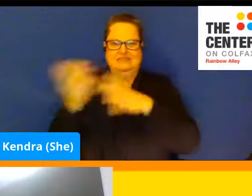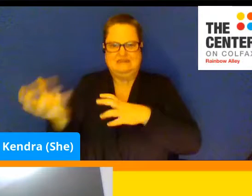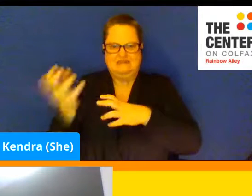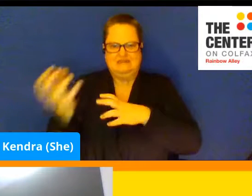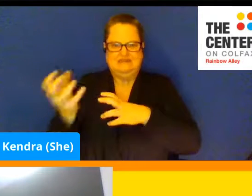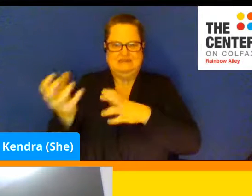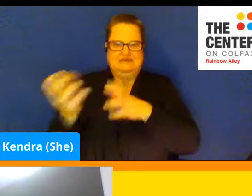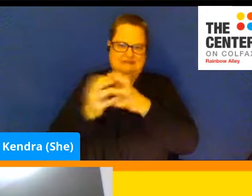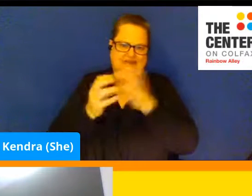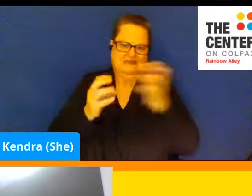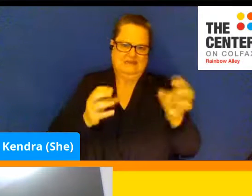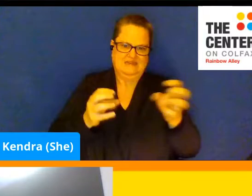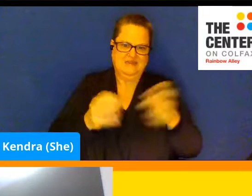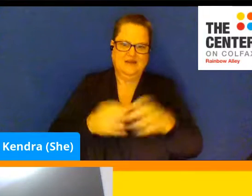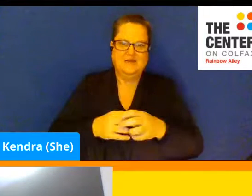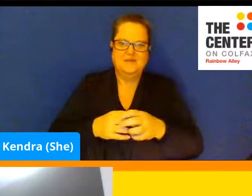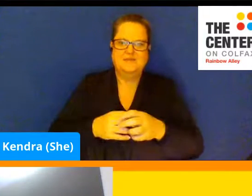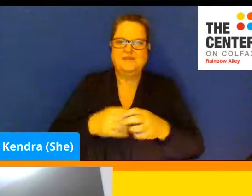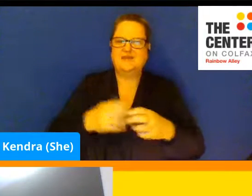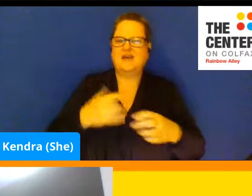But there's a rhythm to it.